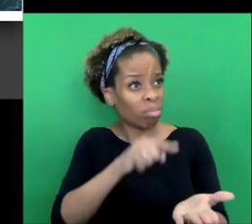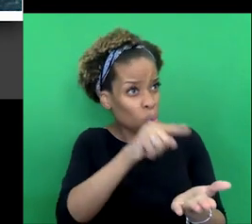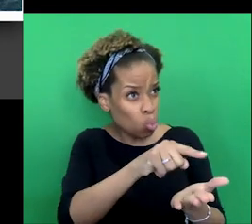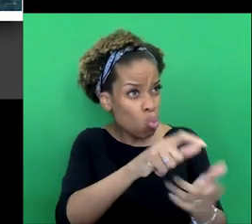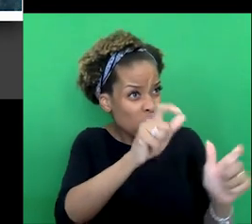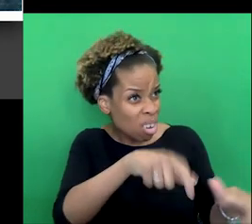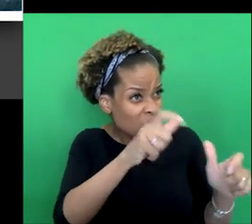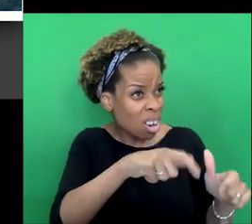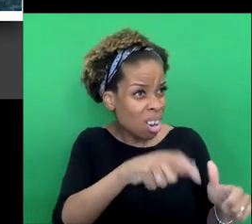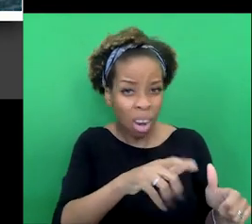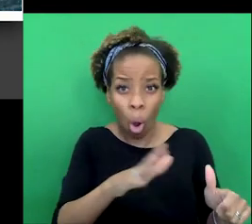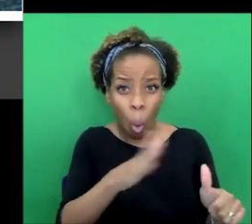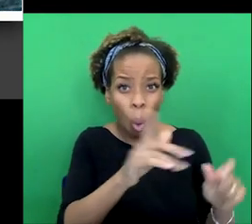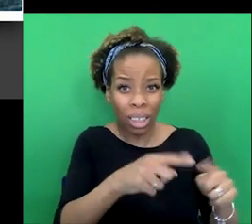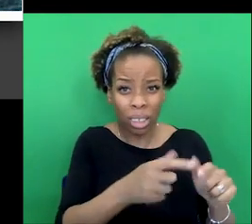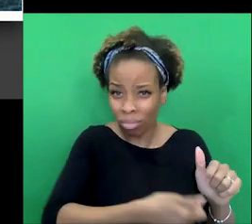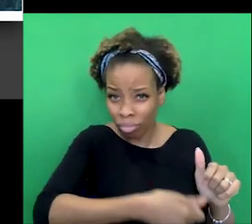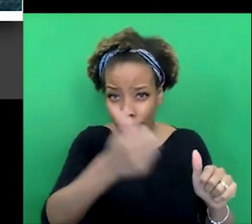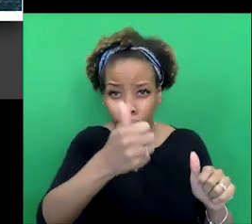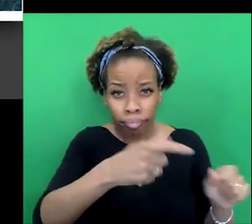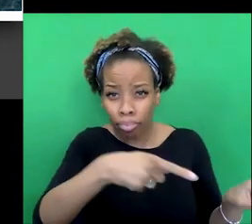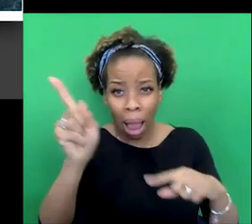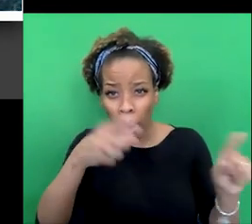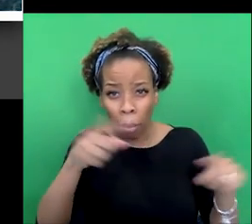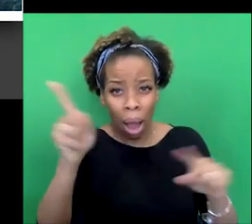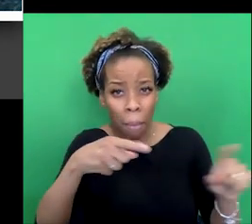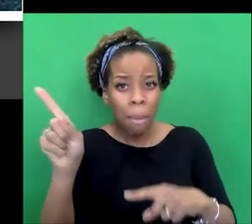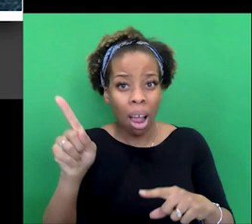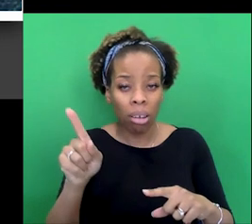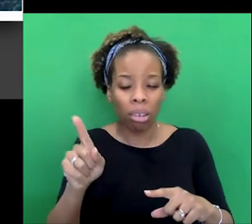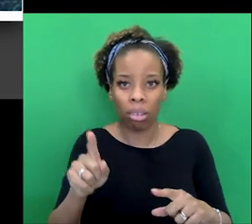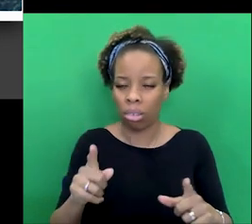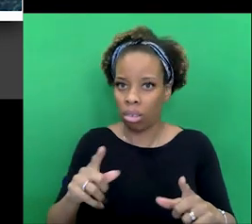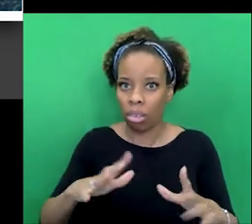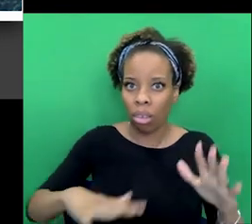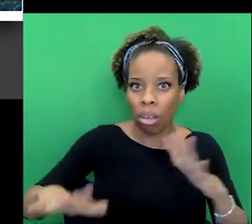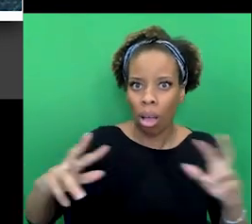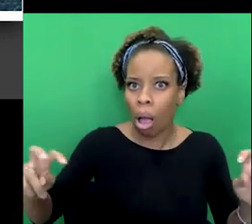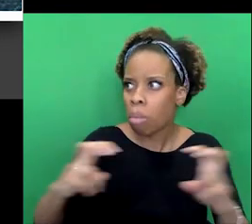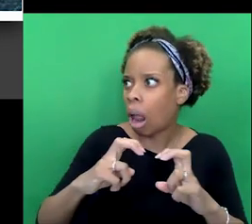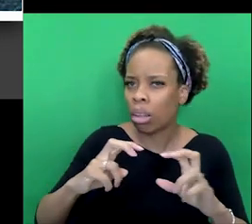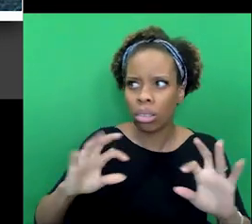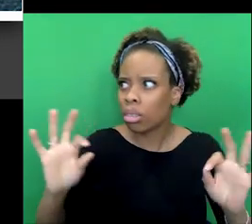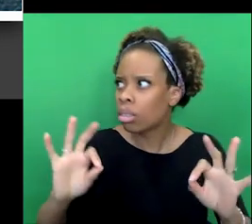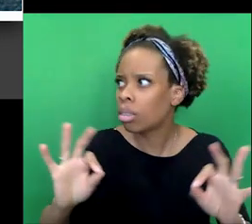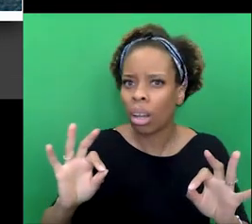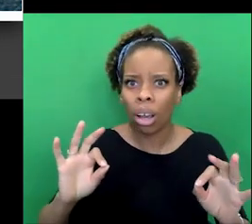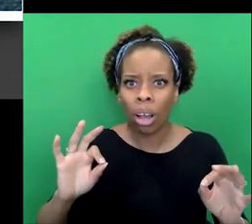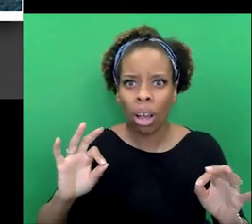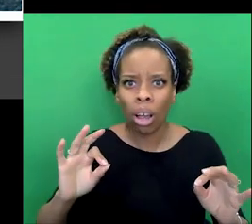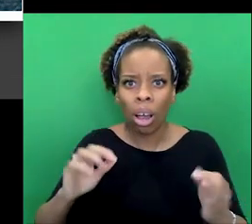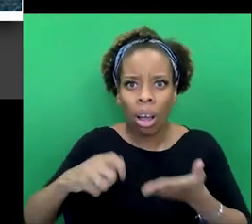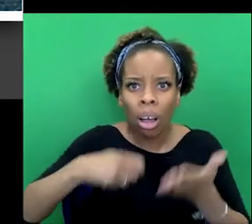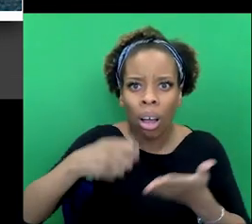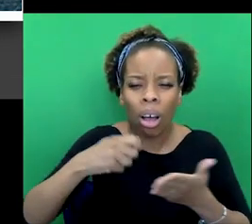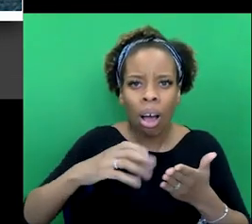Agra, sends all the Indians away. So suddenly, there is a change. There's a change in the palace, no more curries, no more turbans, no more, no